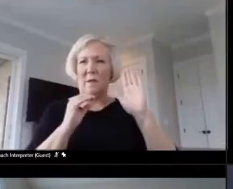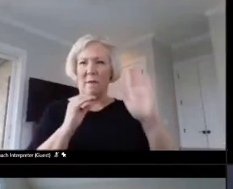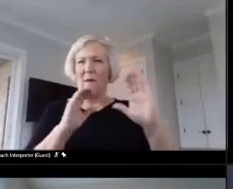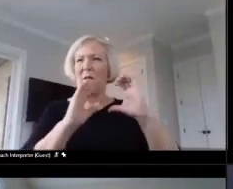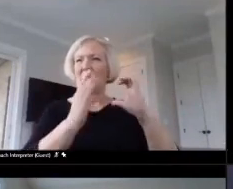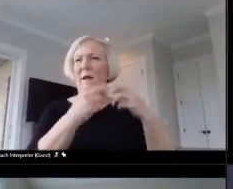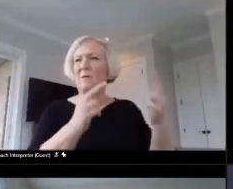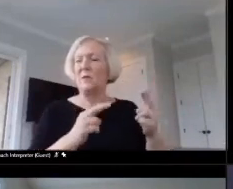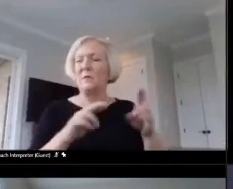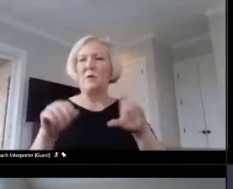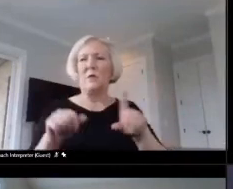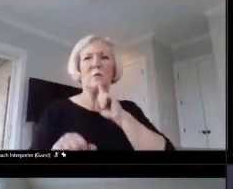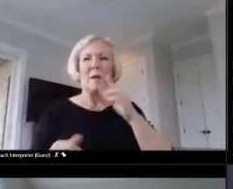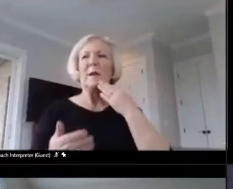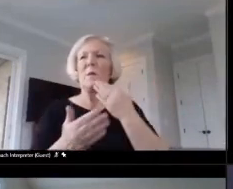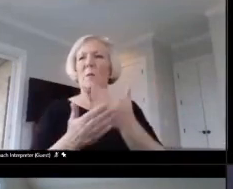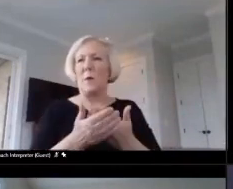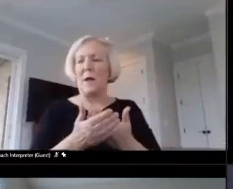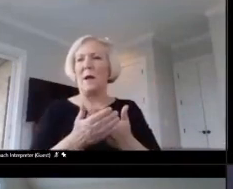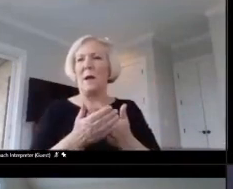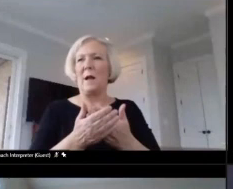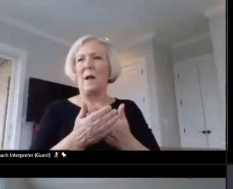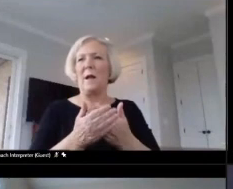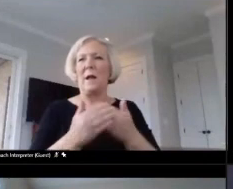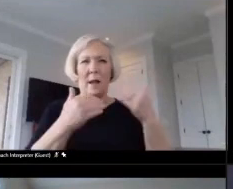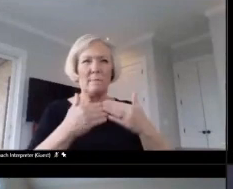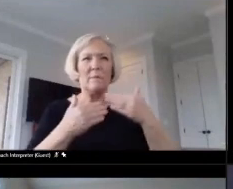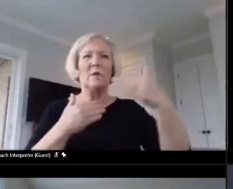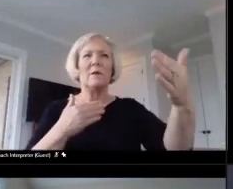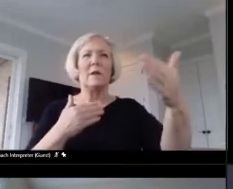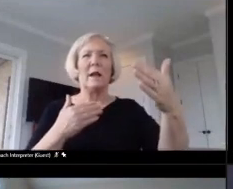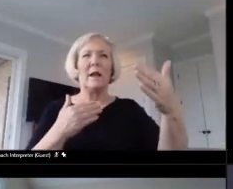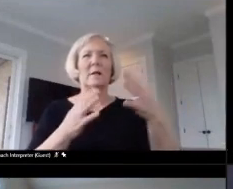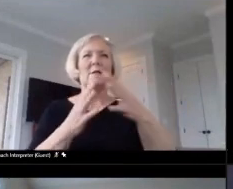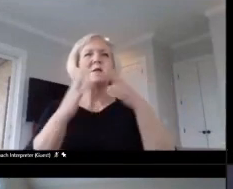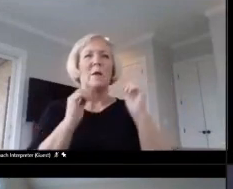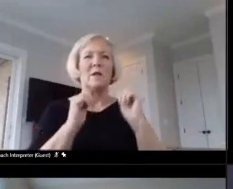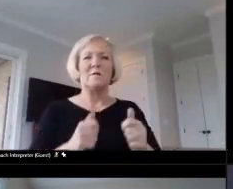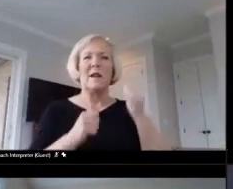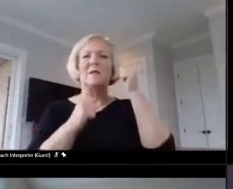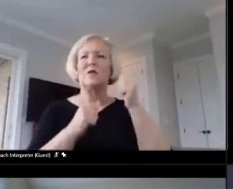quite well and moving ahead so much faster. Thank you.